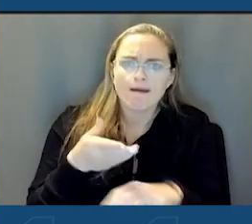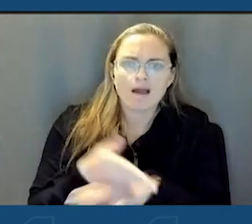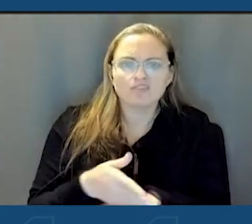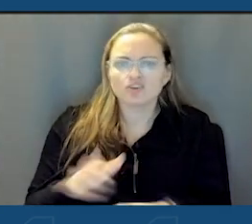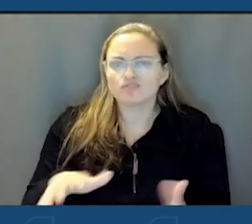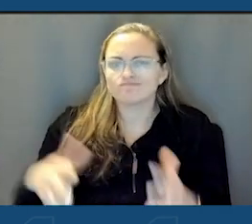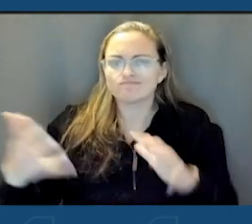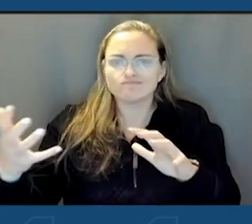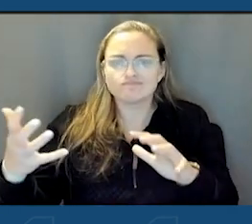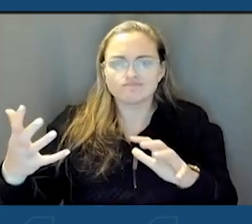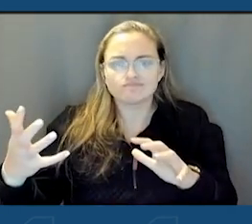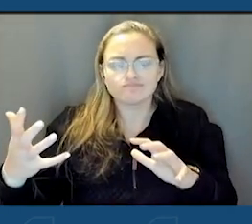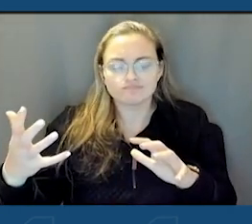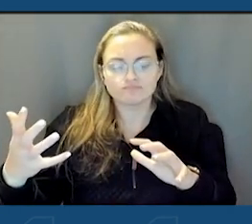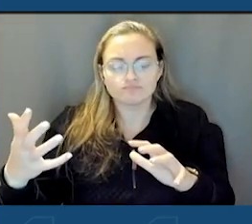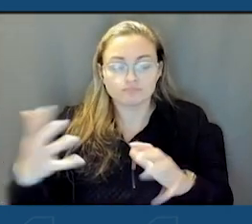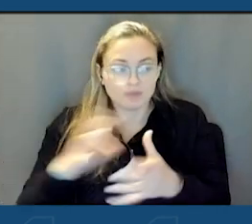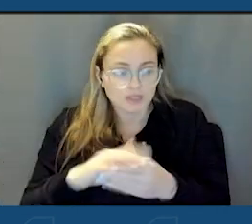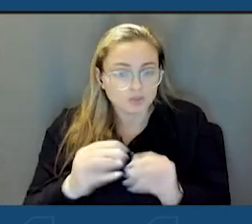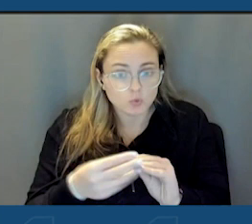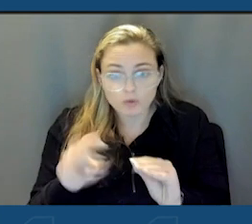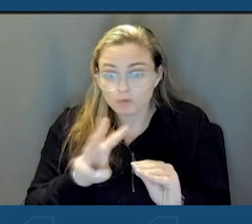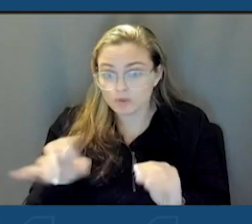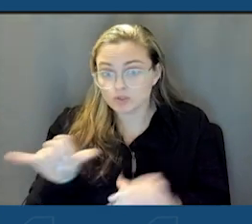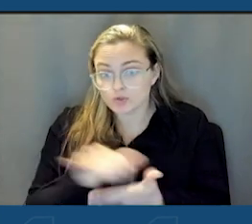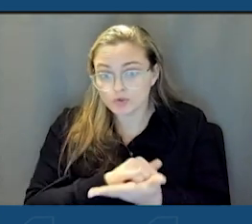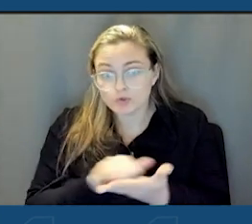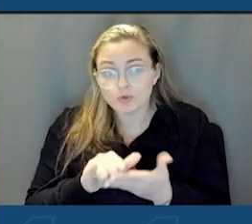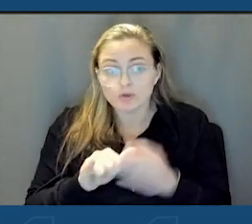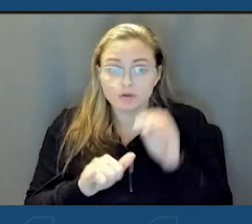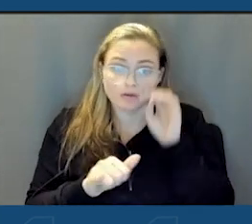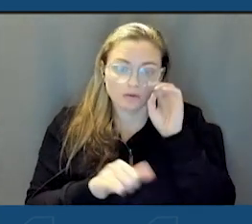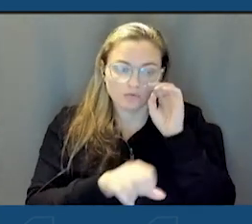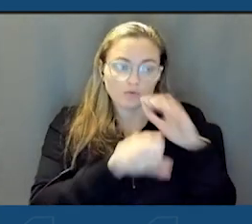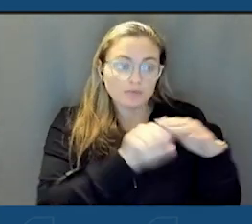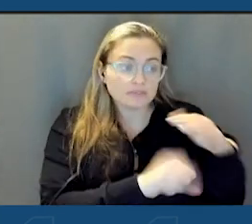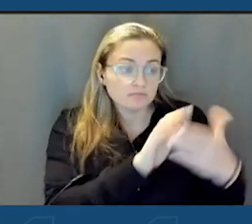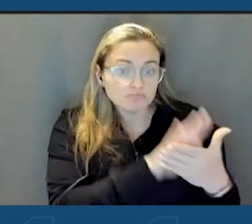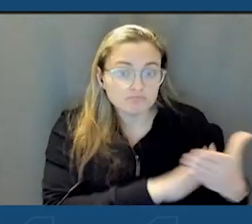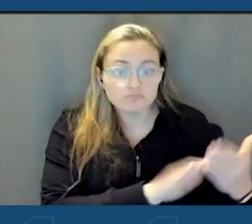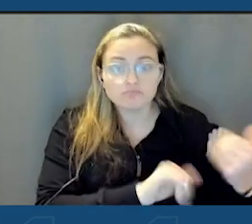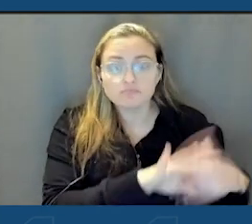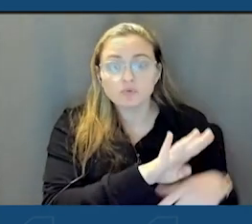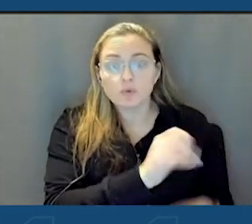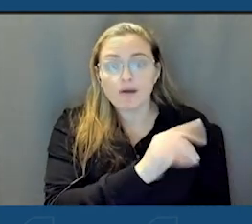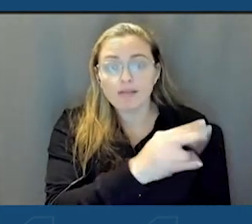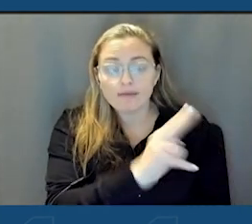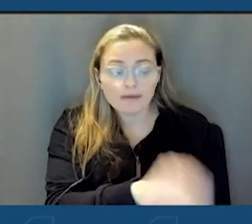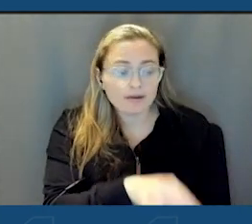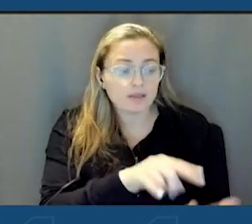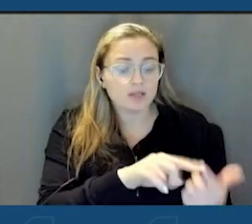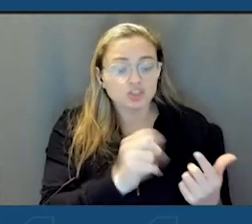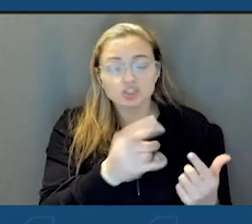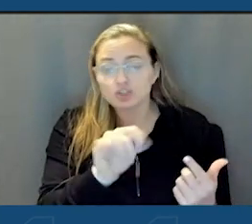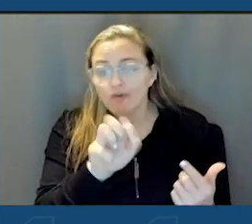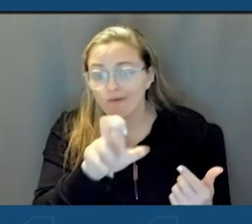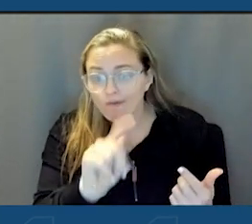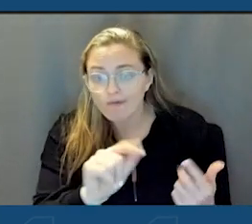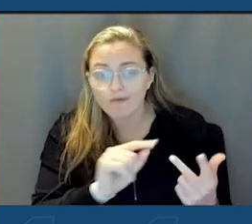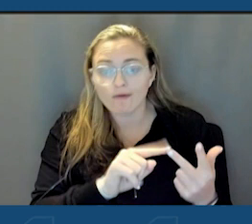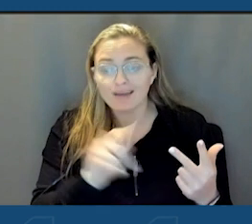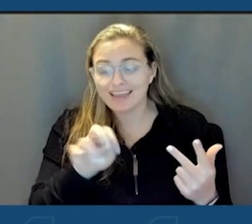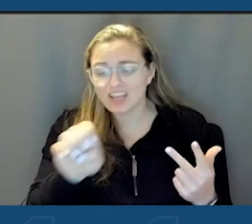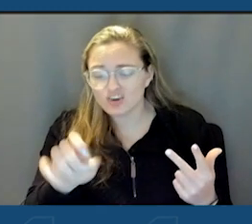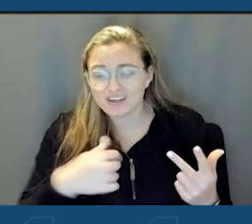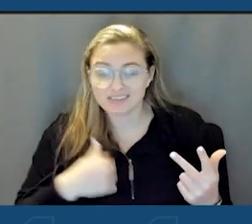And we've had that story in western New York, from the southern tier in Allegheny County, Chautauqua County, up to Erie County, because I lived